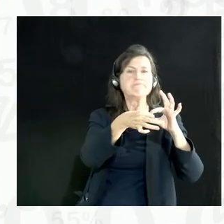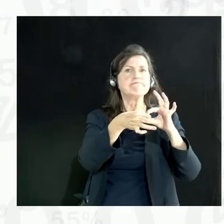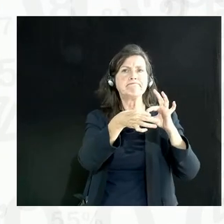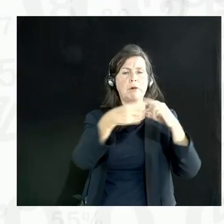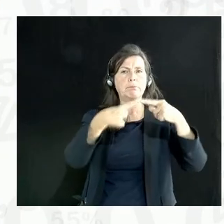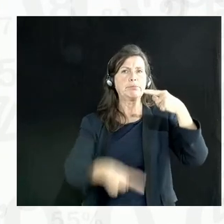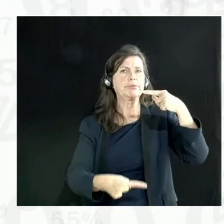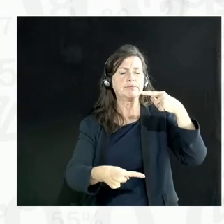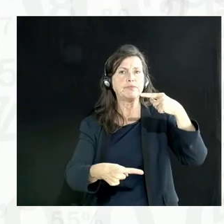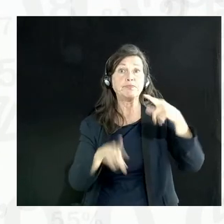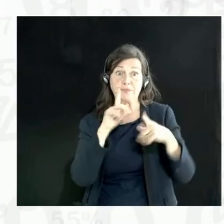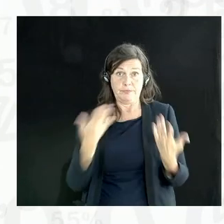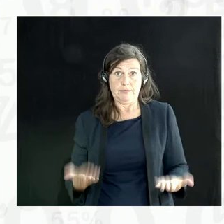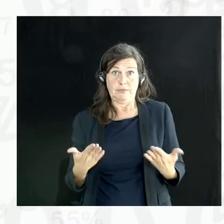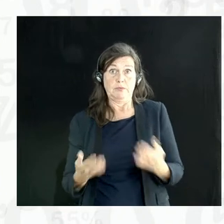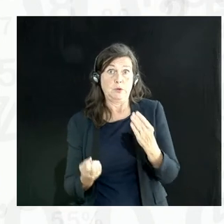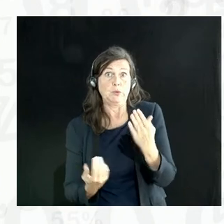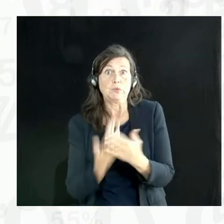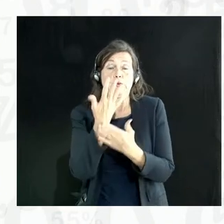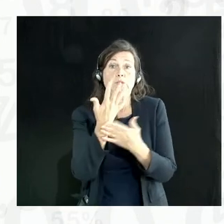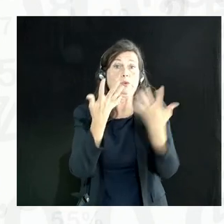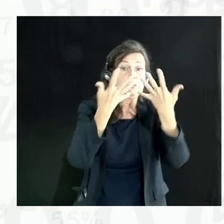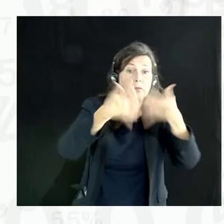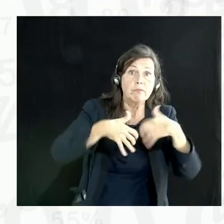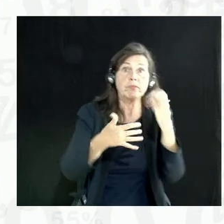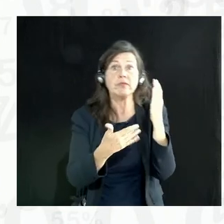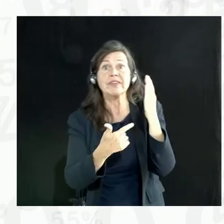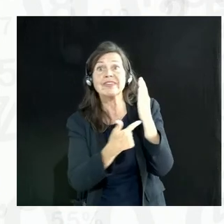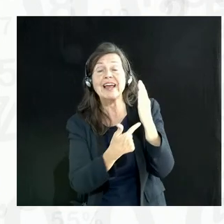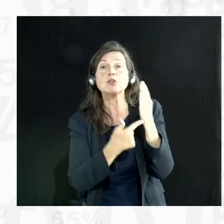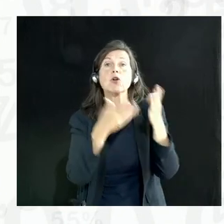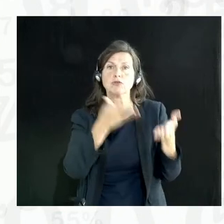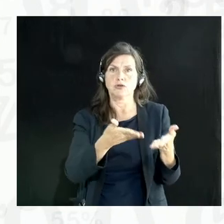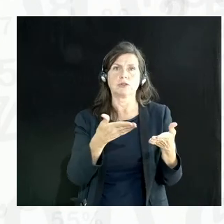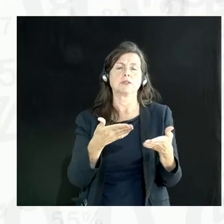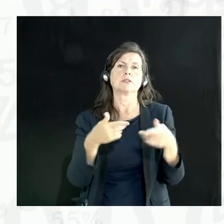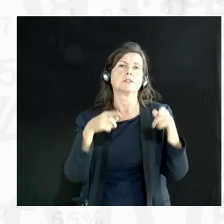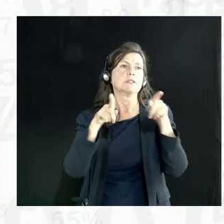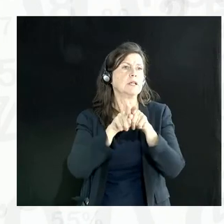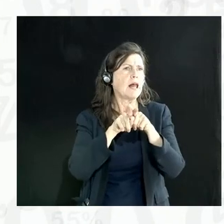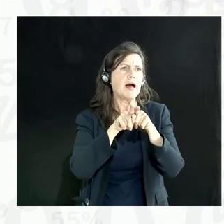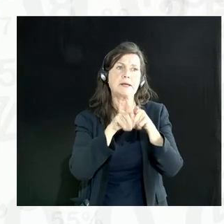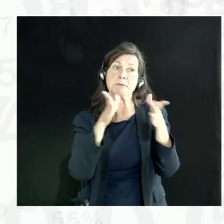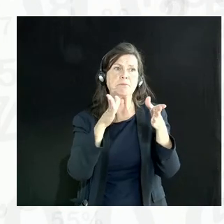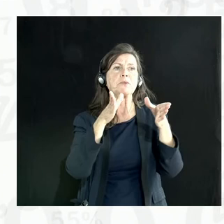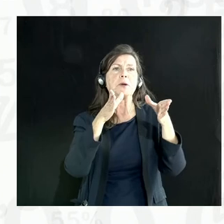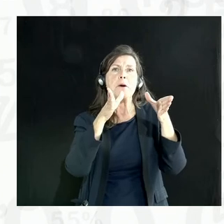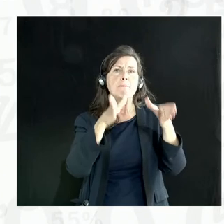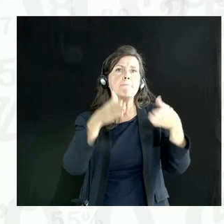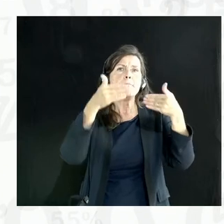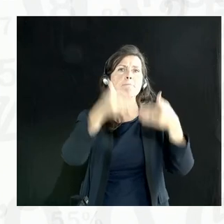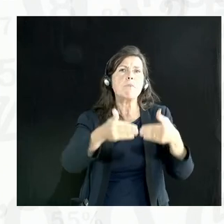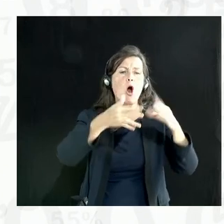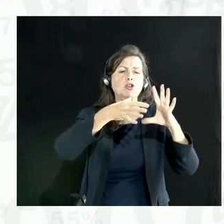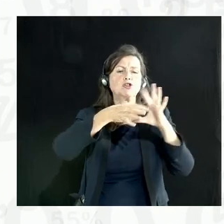Could new technologies, I'm thinking the likes of blockchain and stuff, could that make a difference